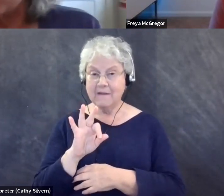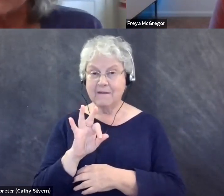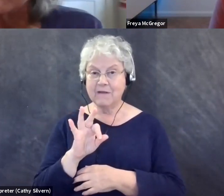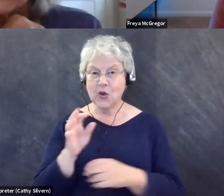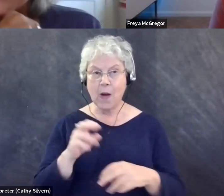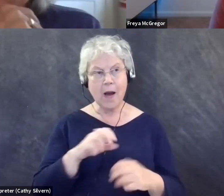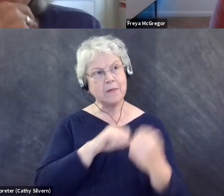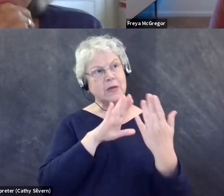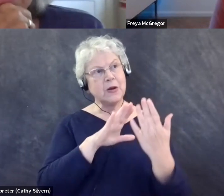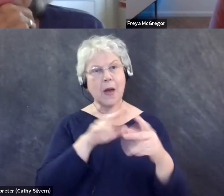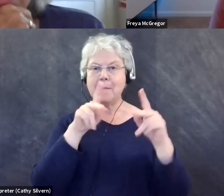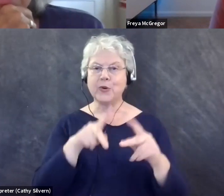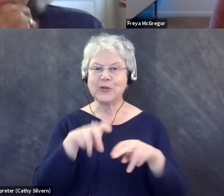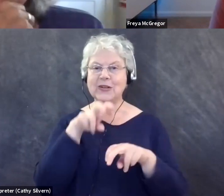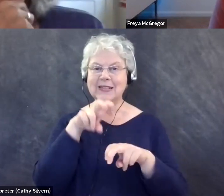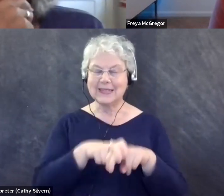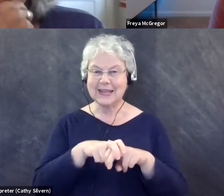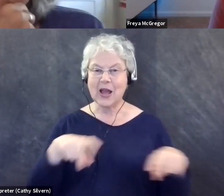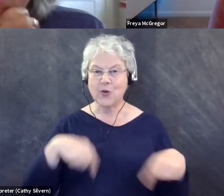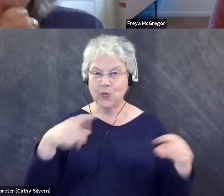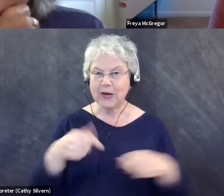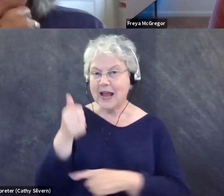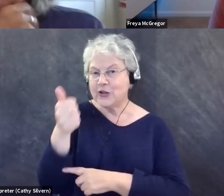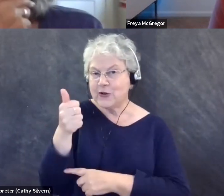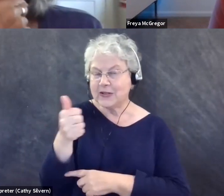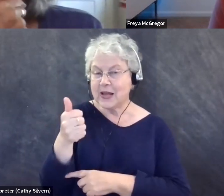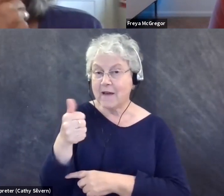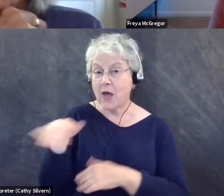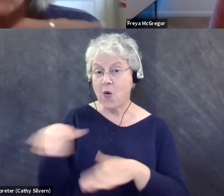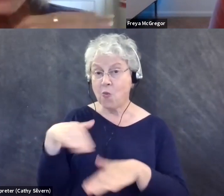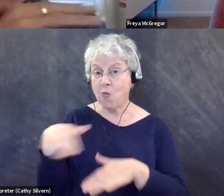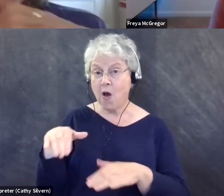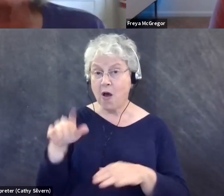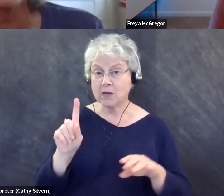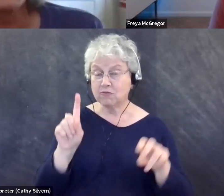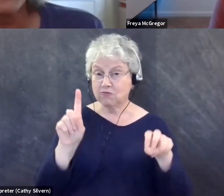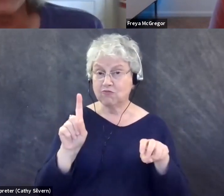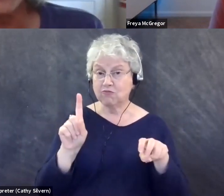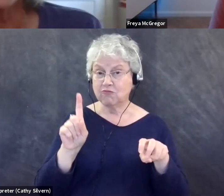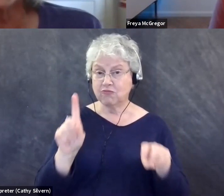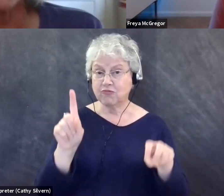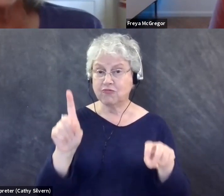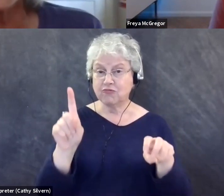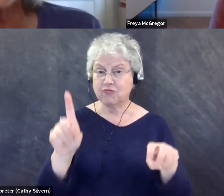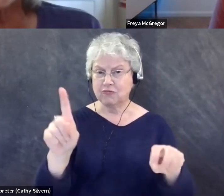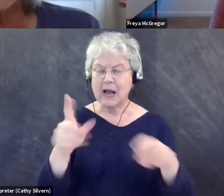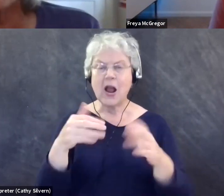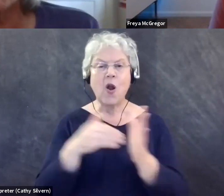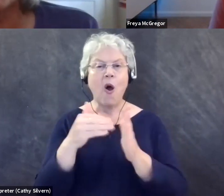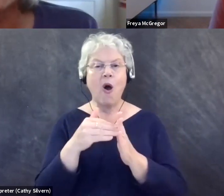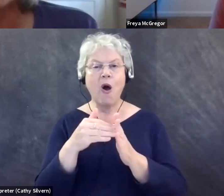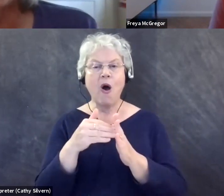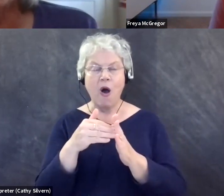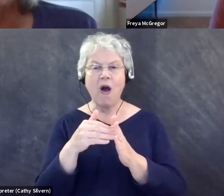and you're a walking person, um, it often happens that the walking people are having a conversation